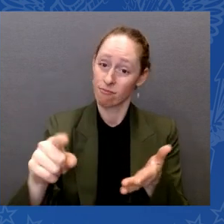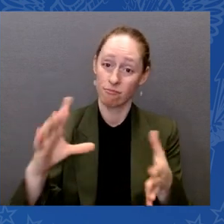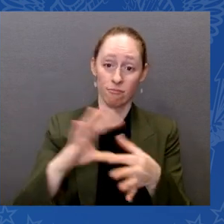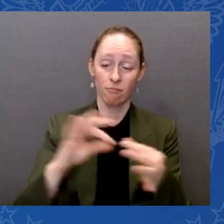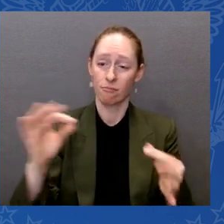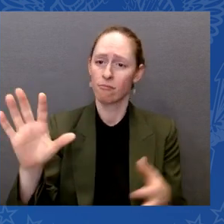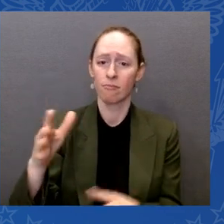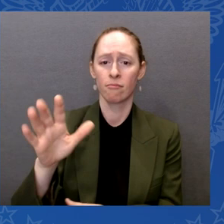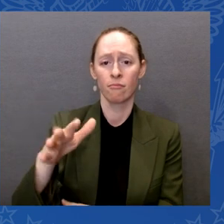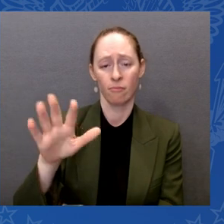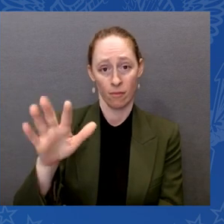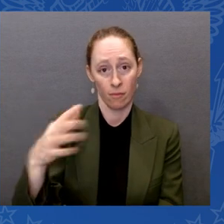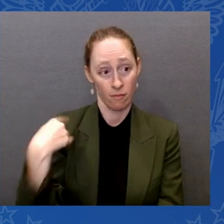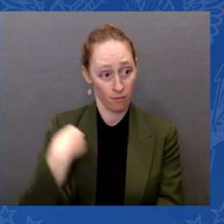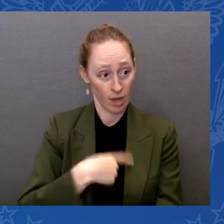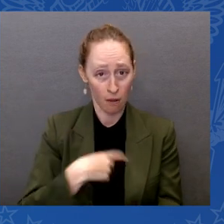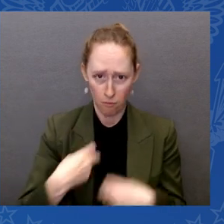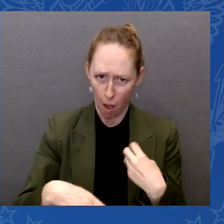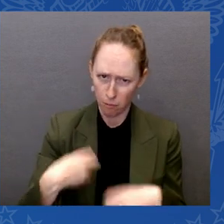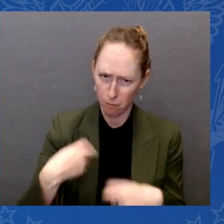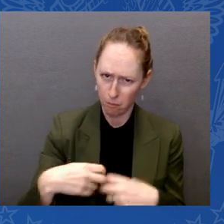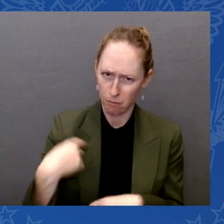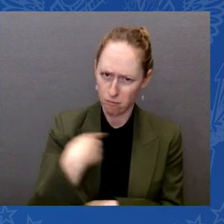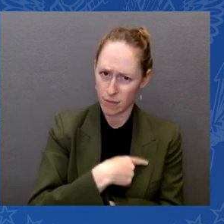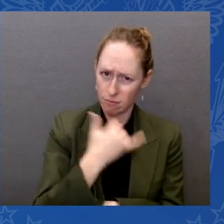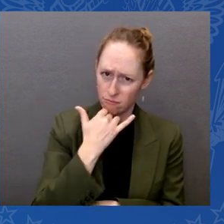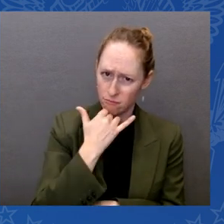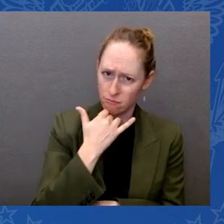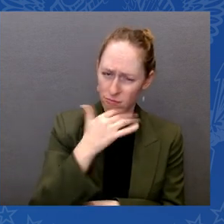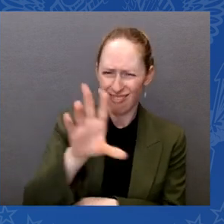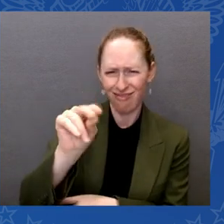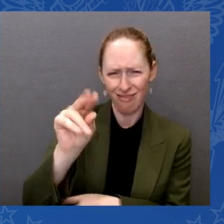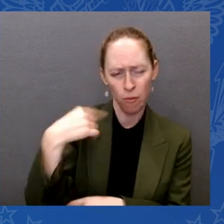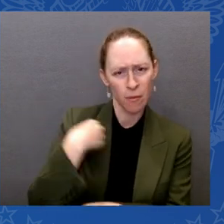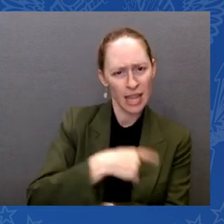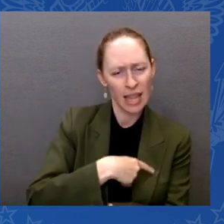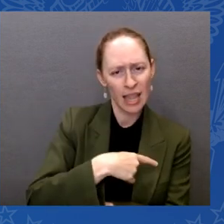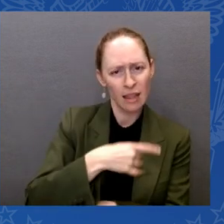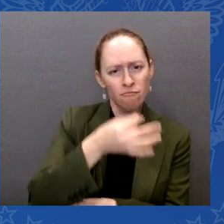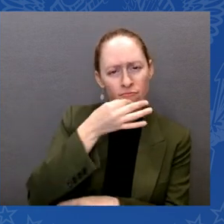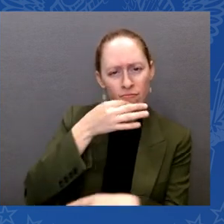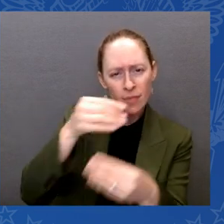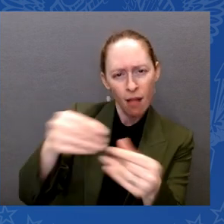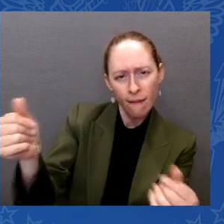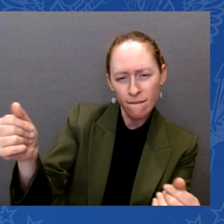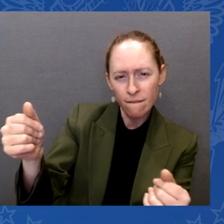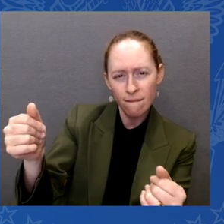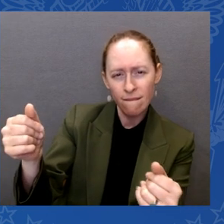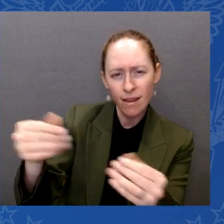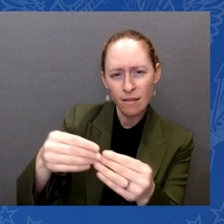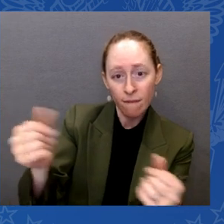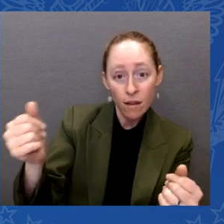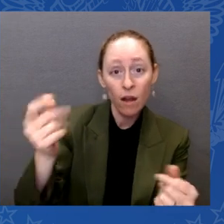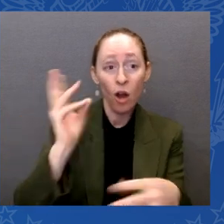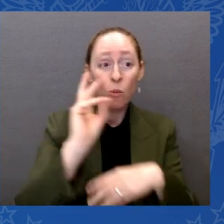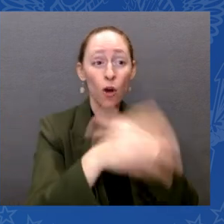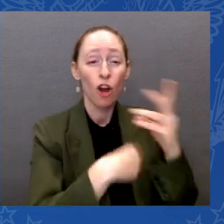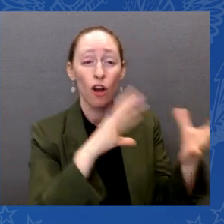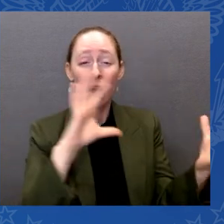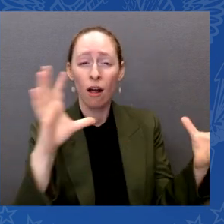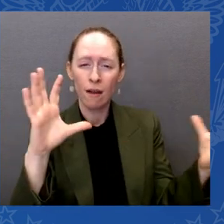Solvers. We have changed the world. Tomorrow, we fight the inequity that remains.